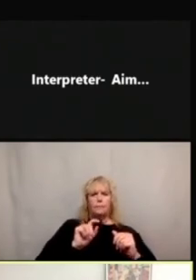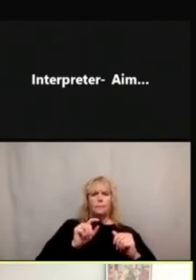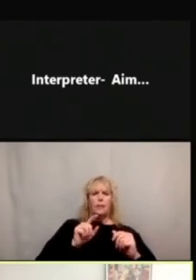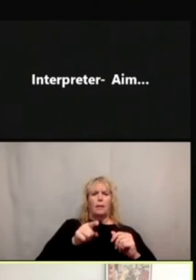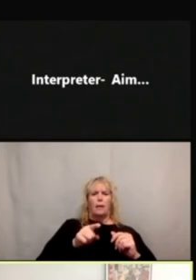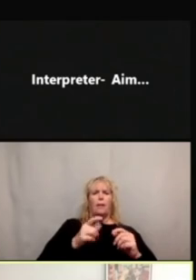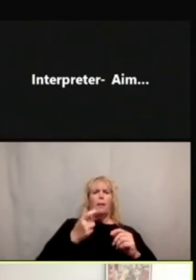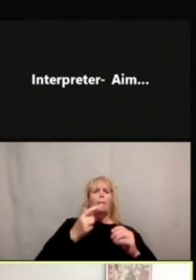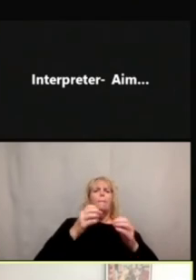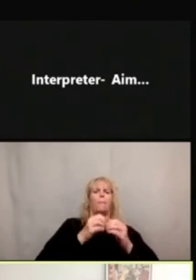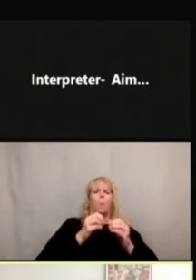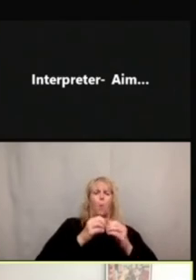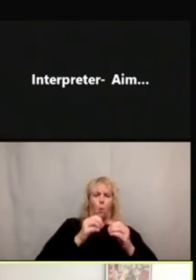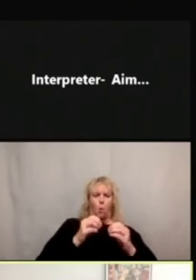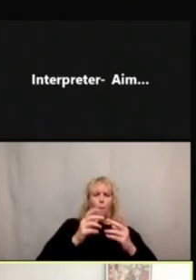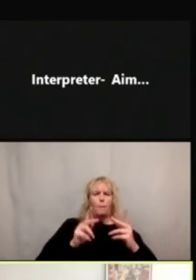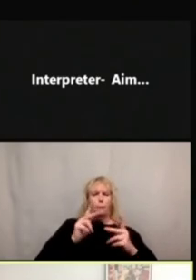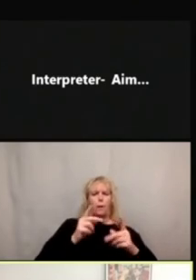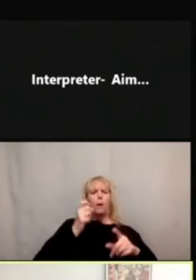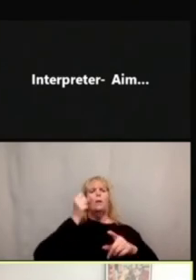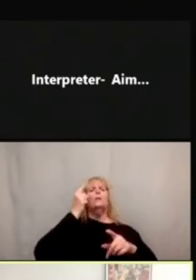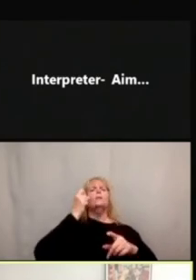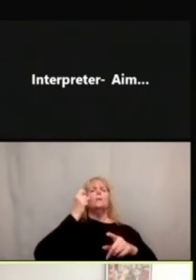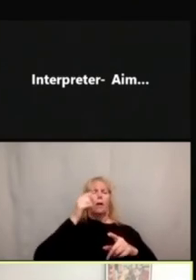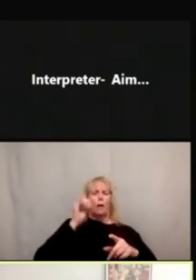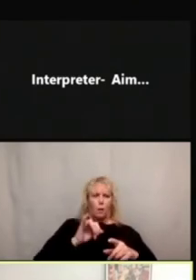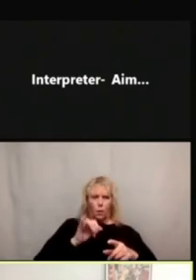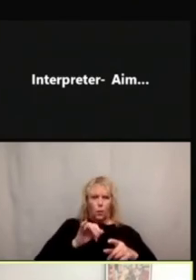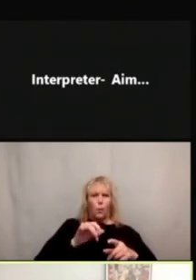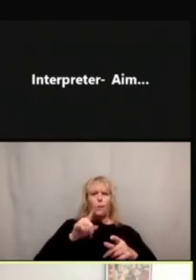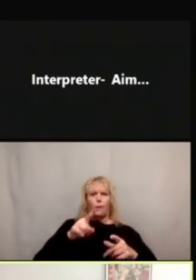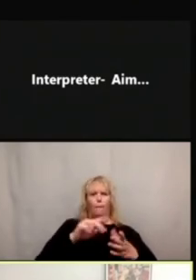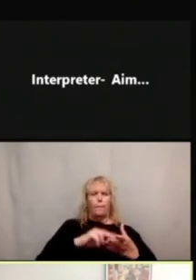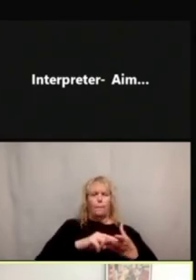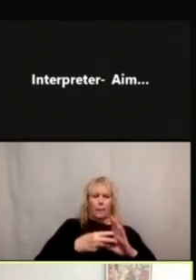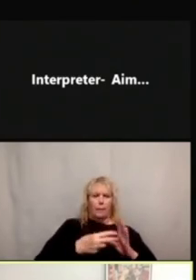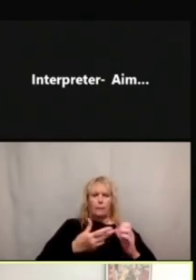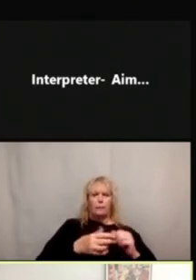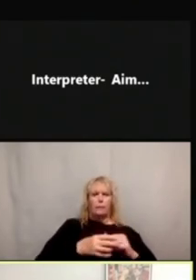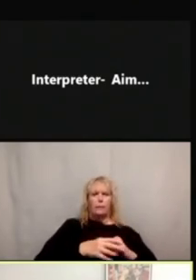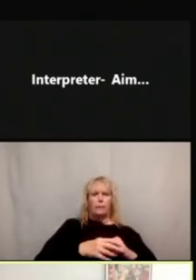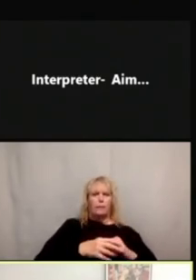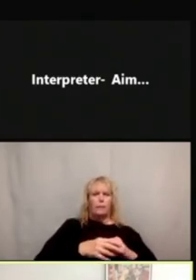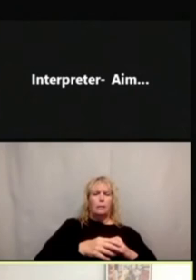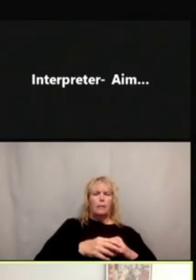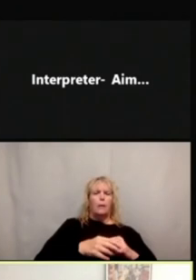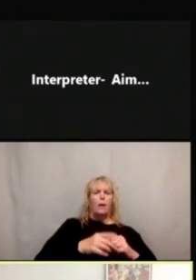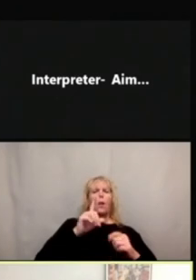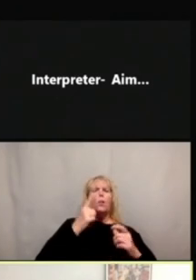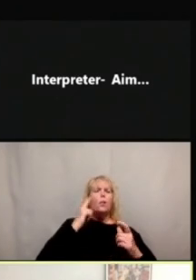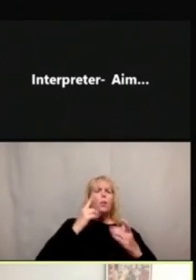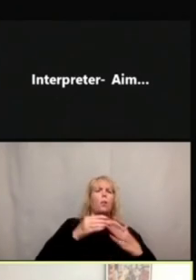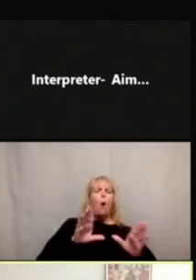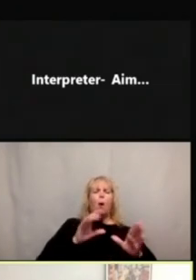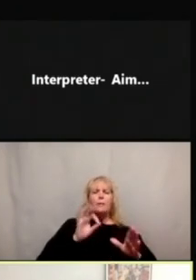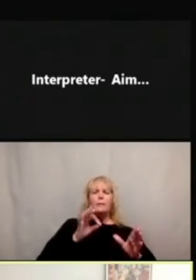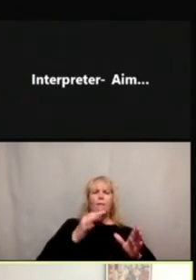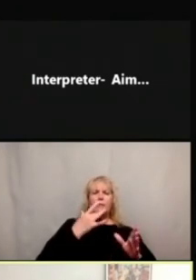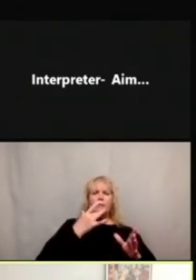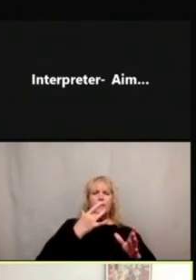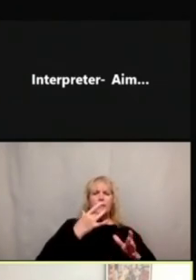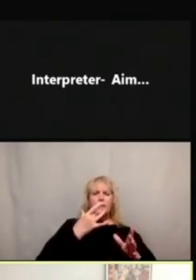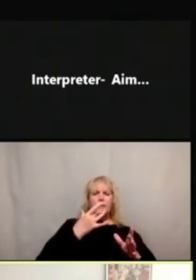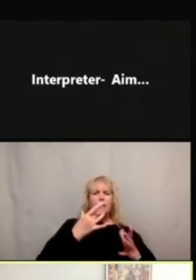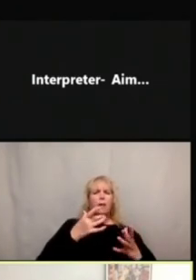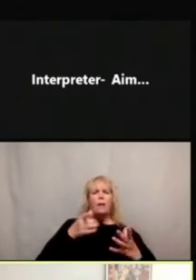was easier for people to to associate with diarrhea. The new loss of taste. We ended up changing the food to an